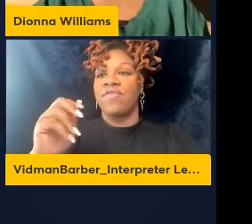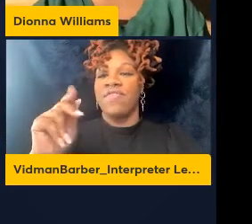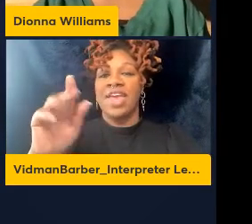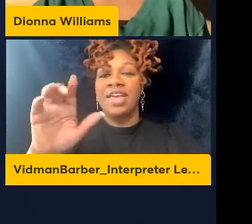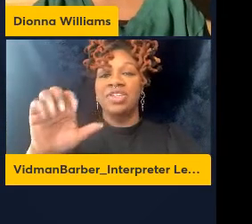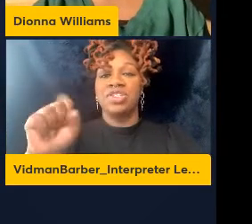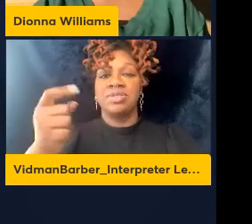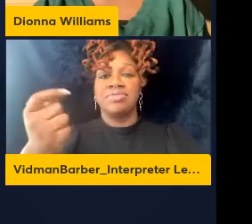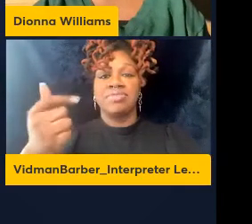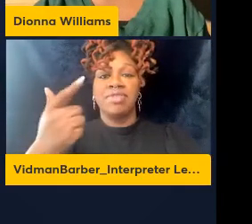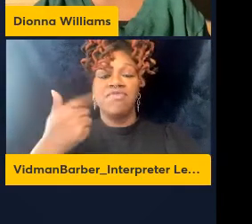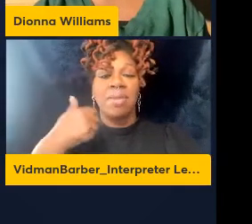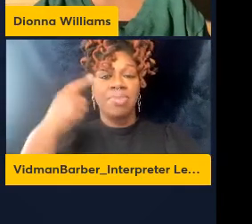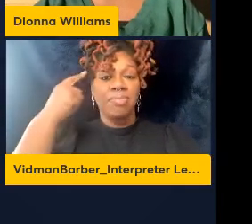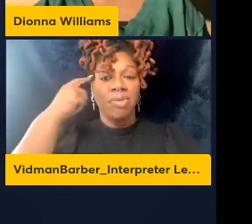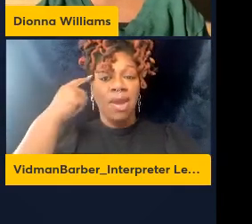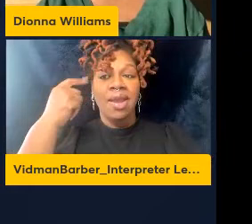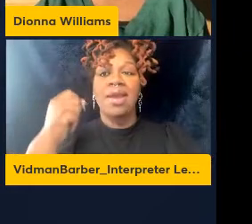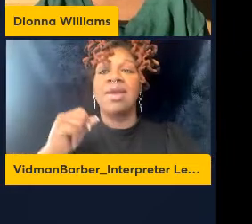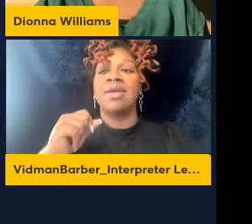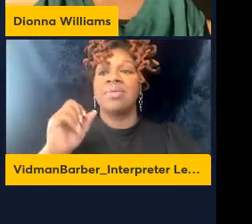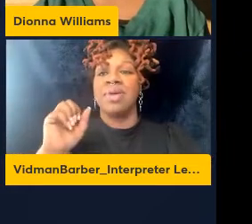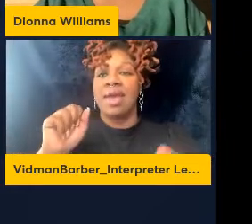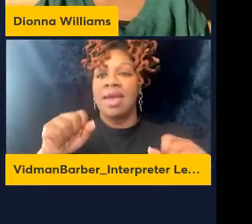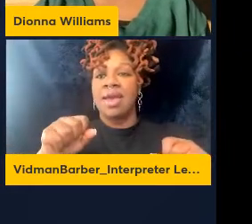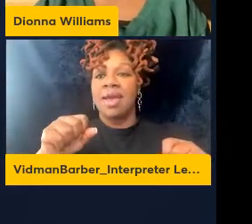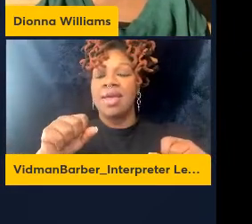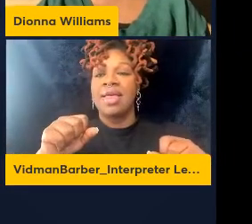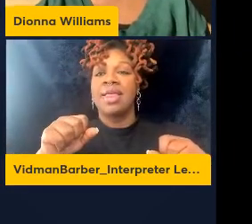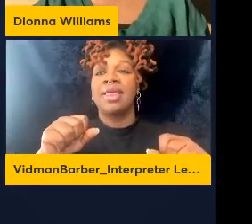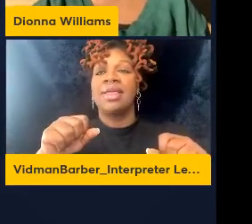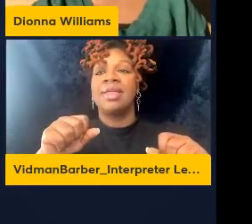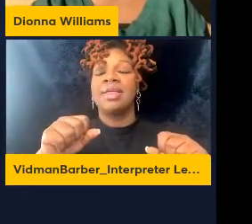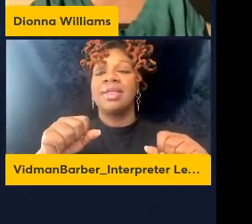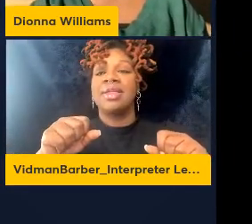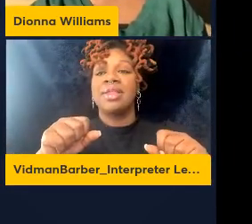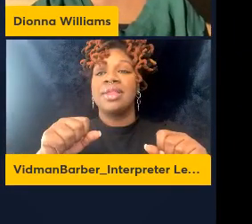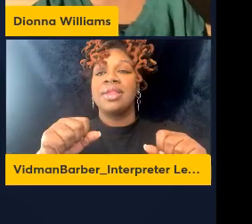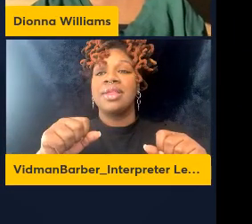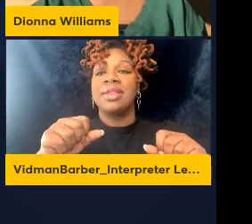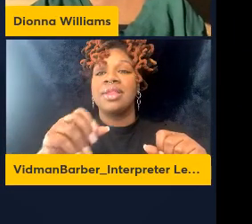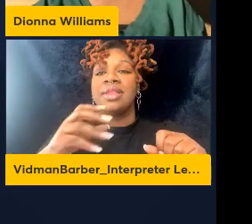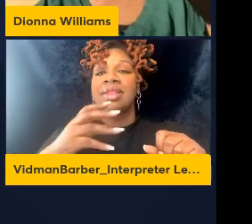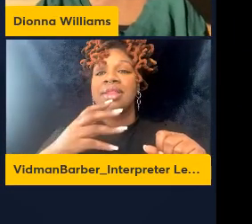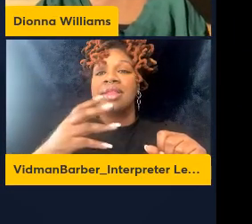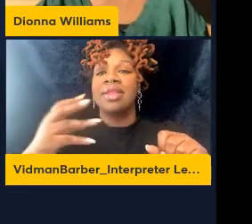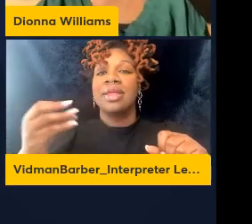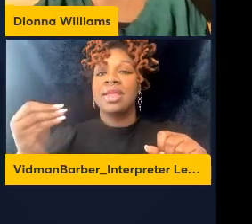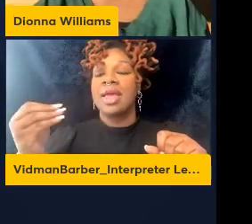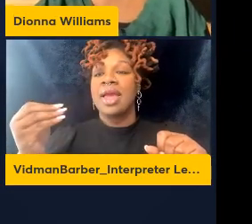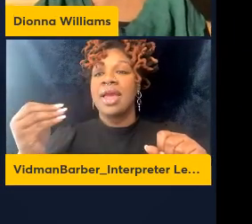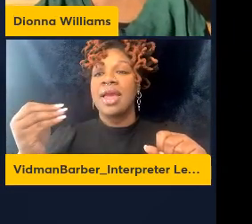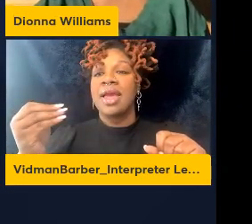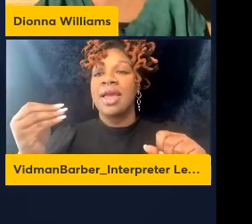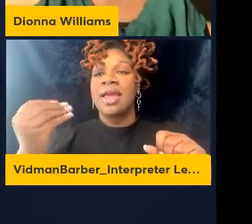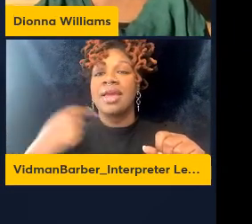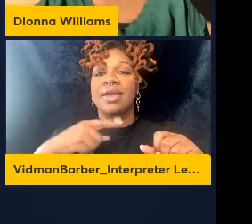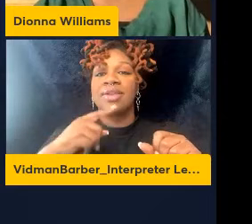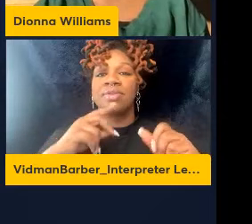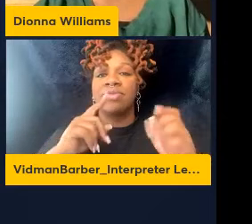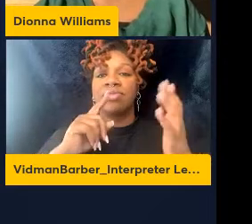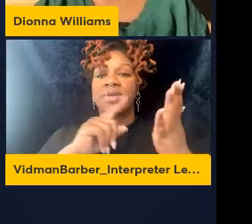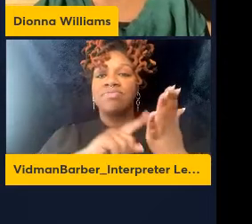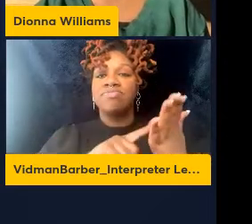well. You can see our very few populations of macrophages. And then we can perform transextromics to look at different inflammatory